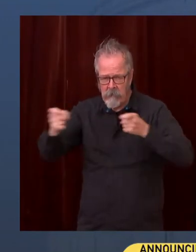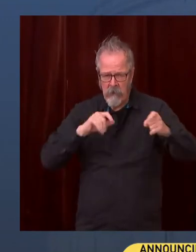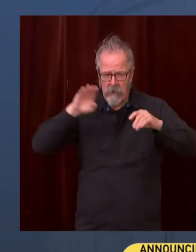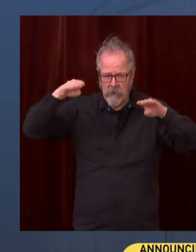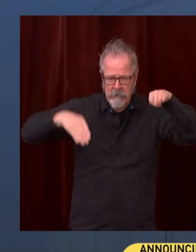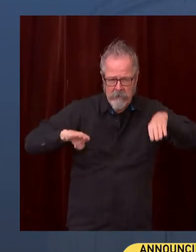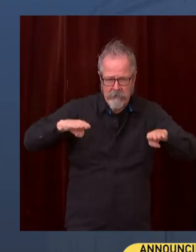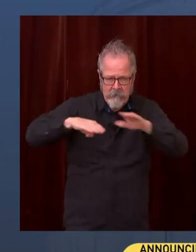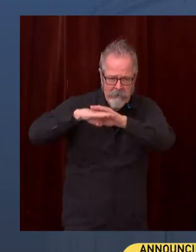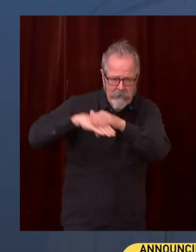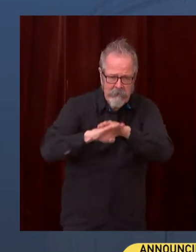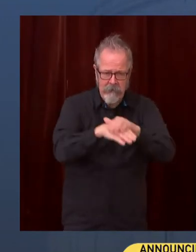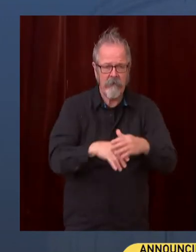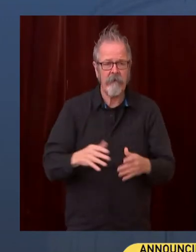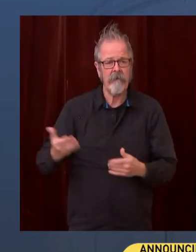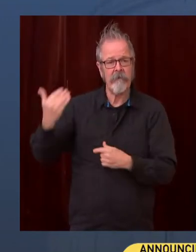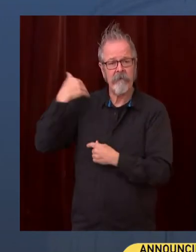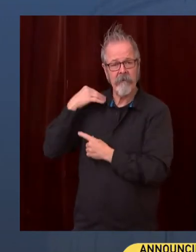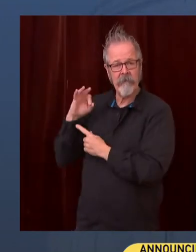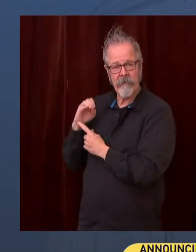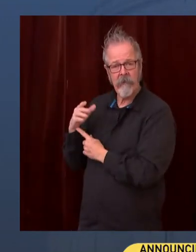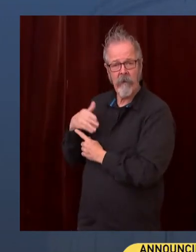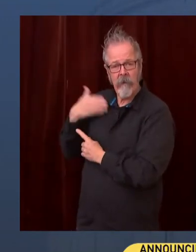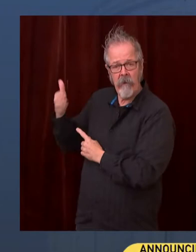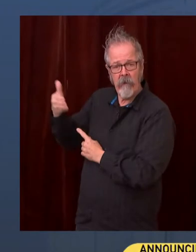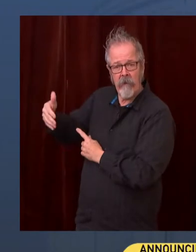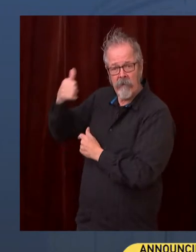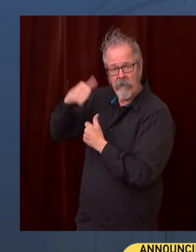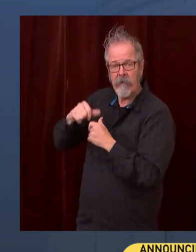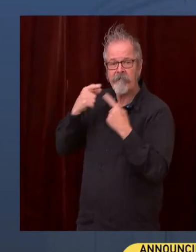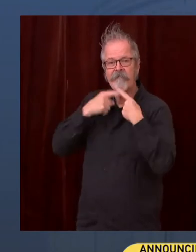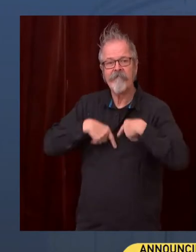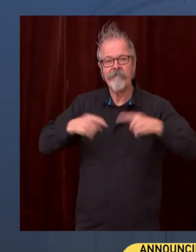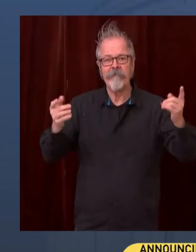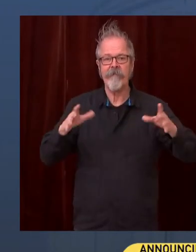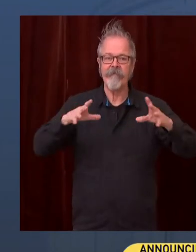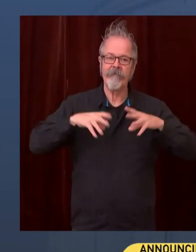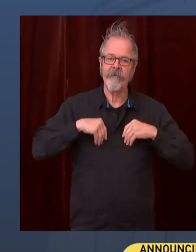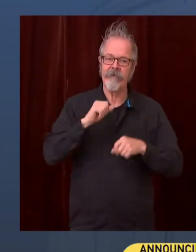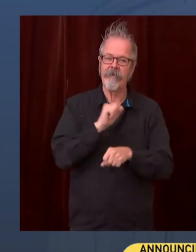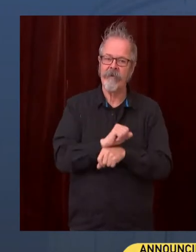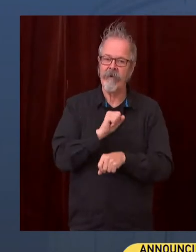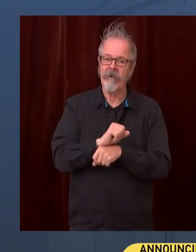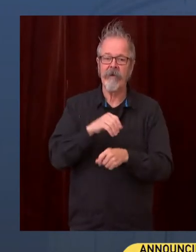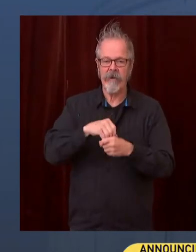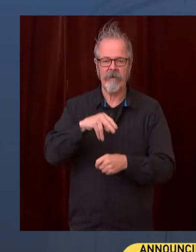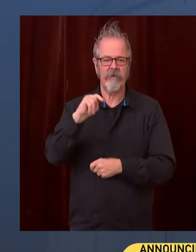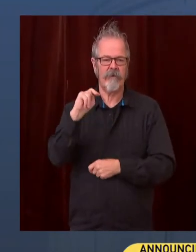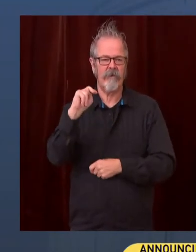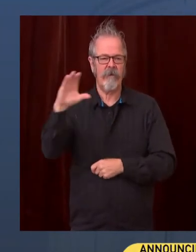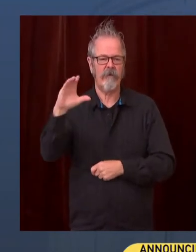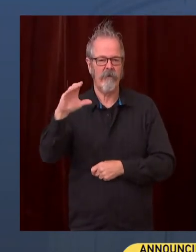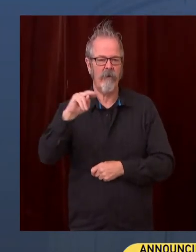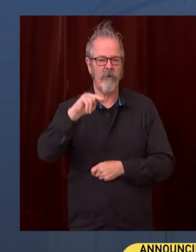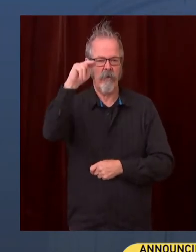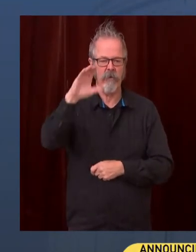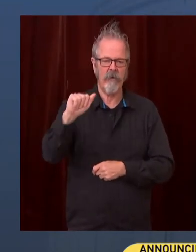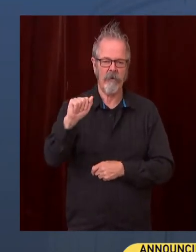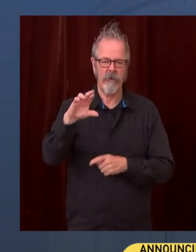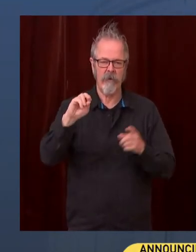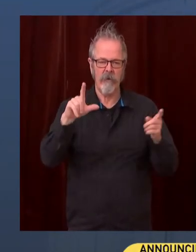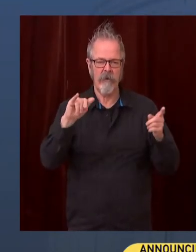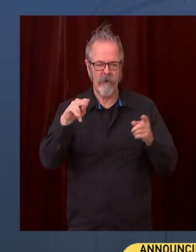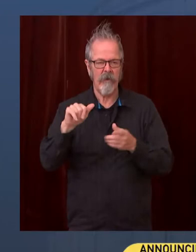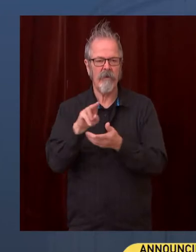essentially before we knew how bad this was going to be. And the fact that he has stayed with us throughout this, I just really appreciate. But I want to appreciate